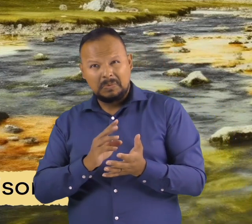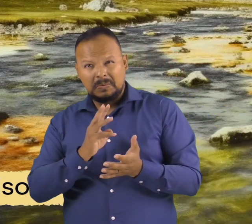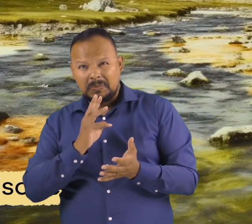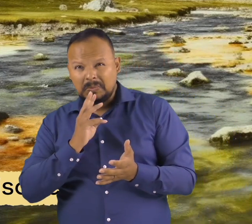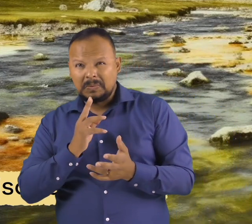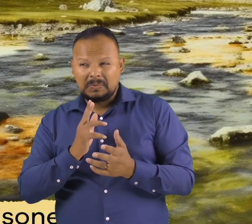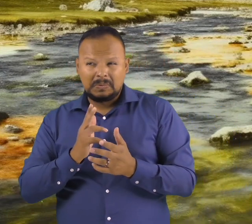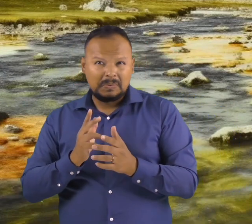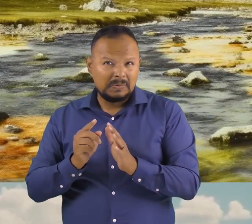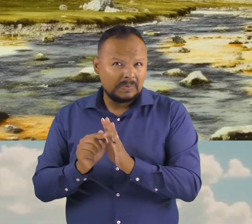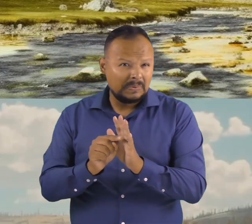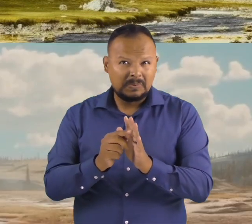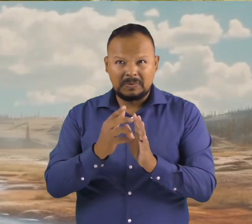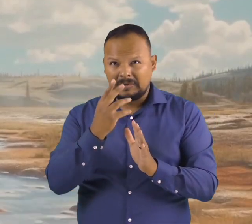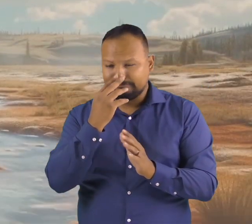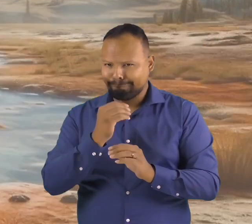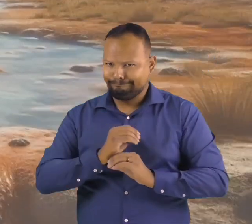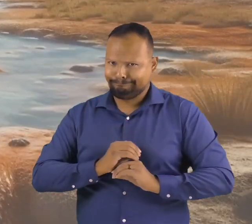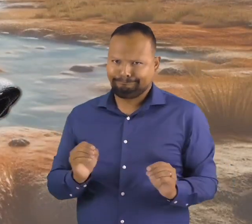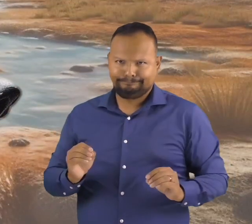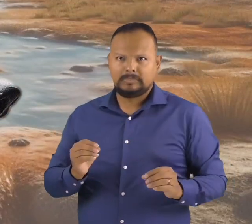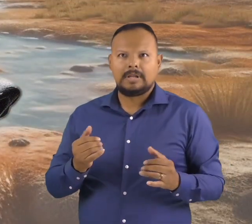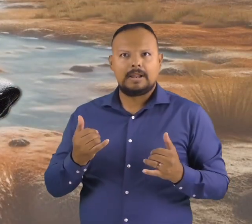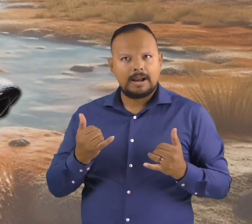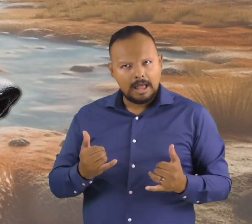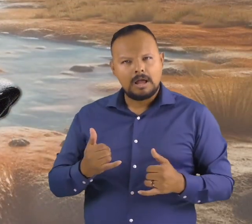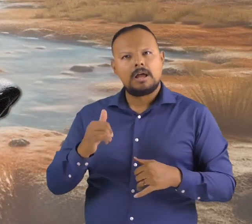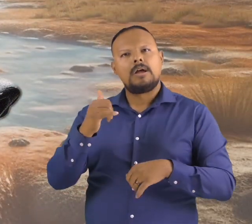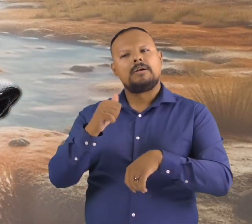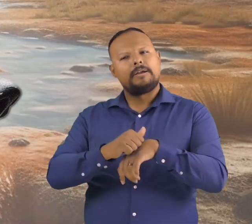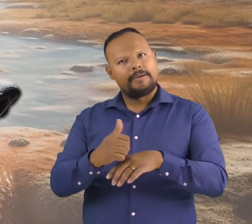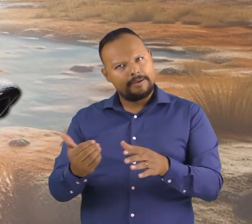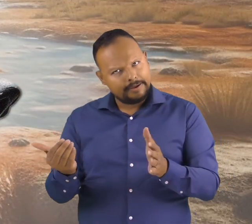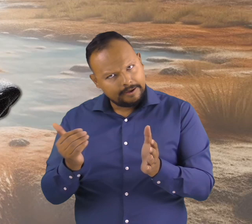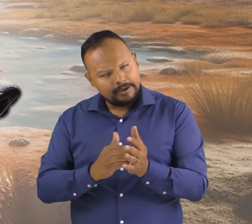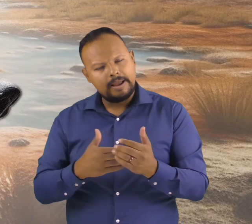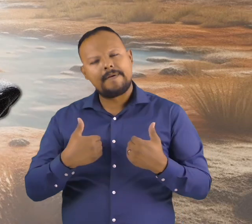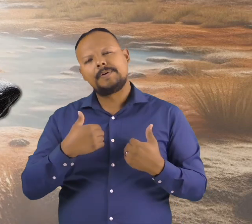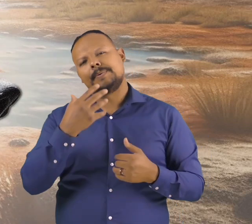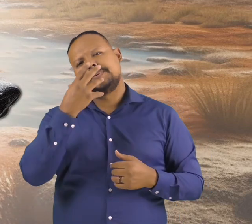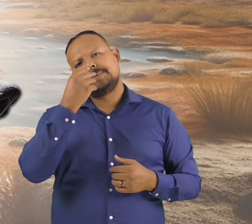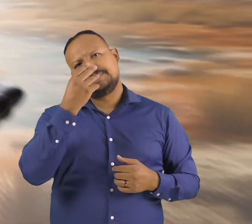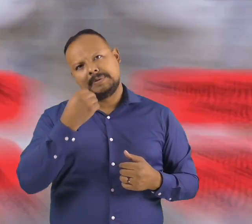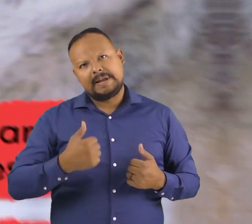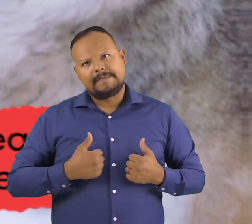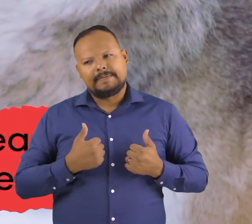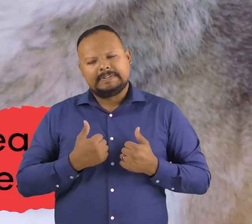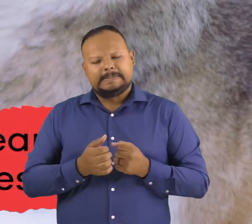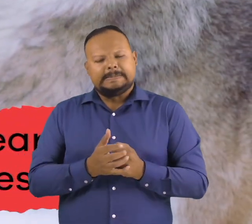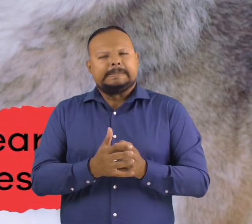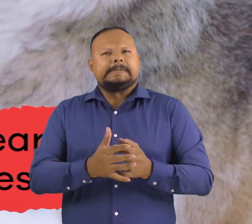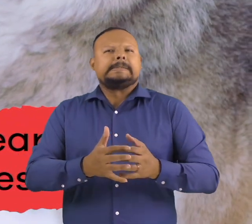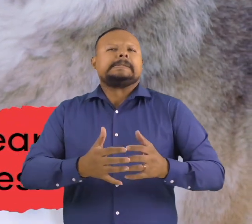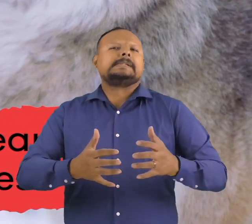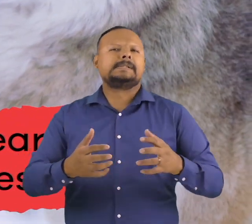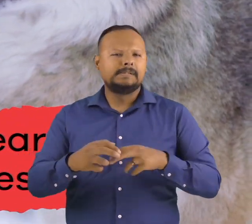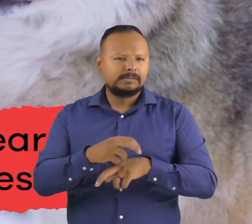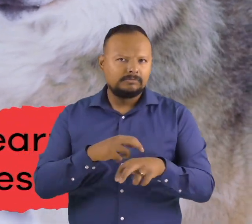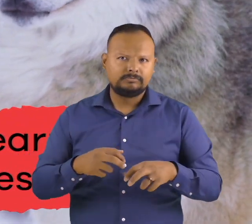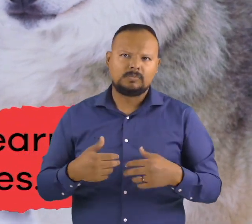in Yellowstone for many years. But now, they are living there once again. Wow!